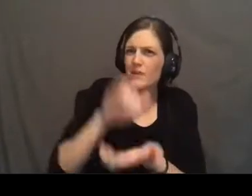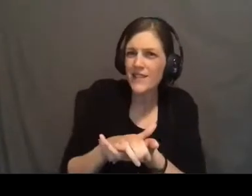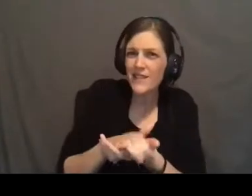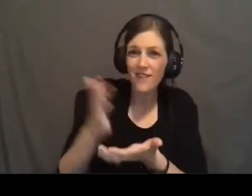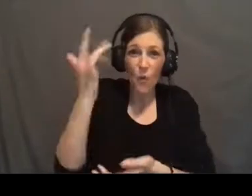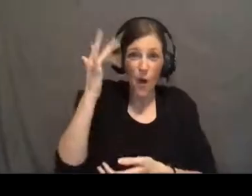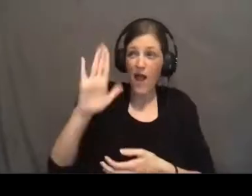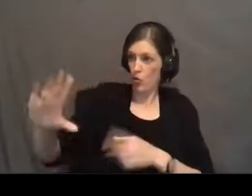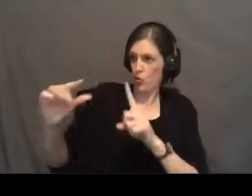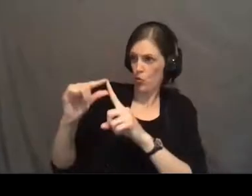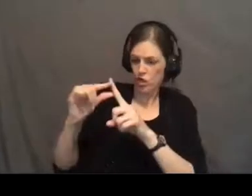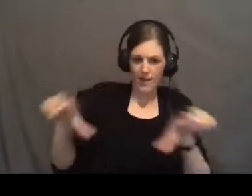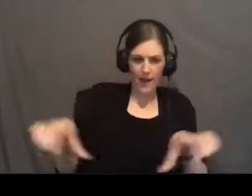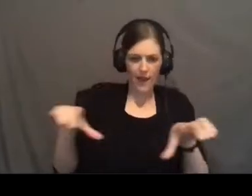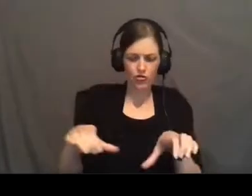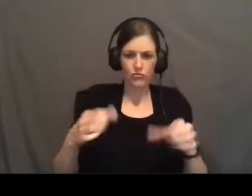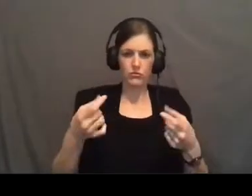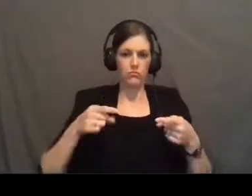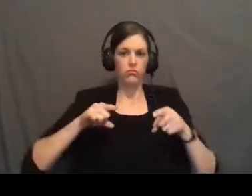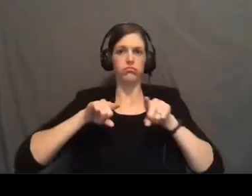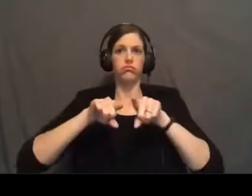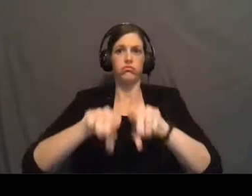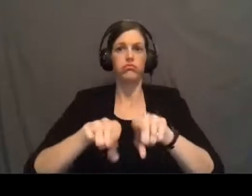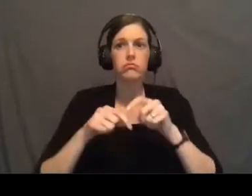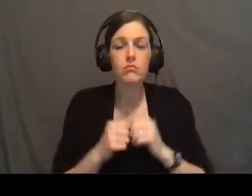her words and her actions began to match up.